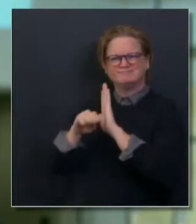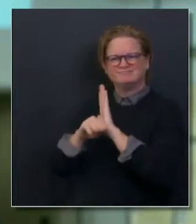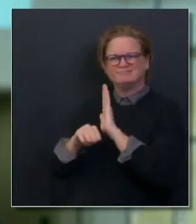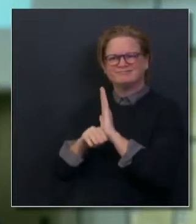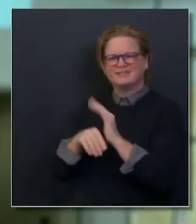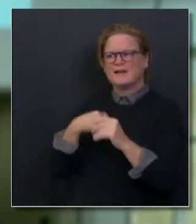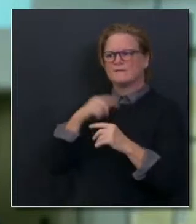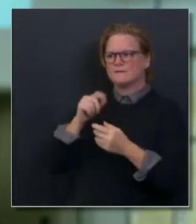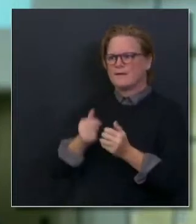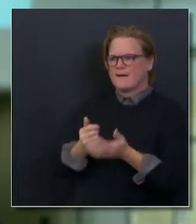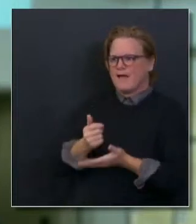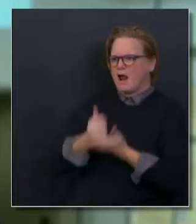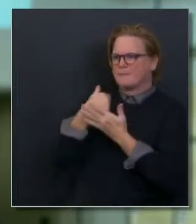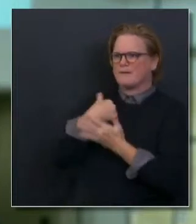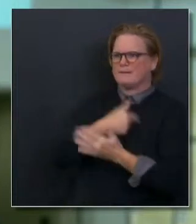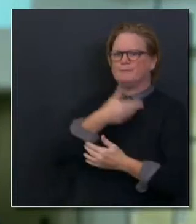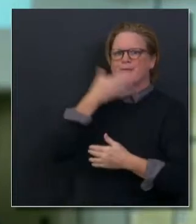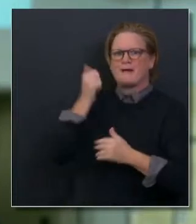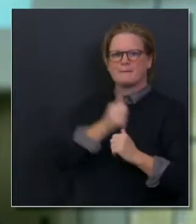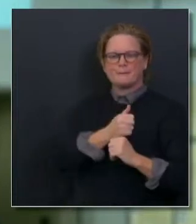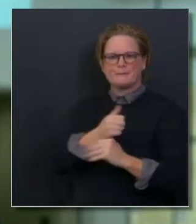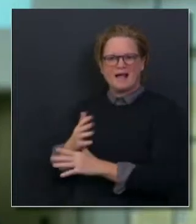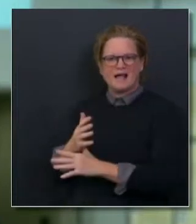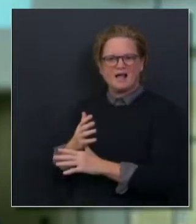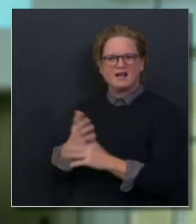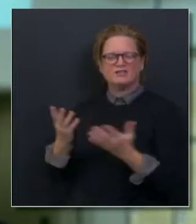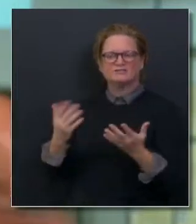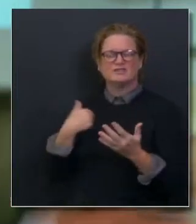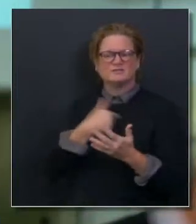with the highest degree of integrity and thoughtfulness.